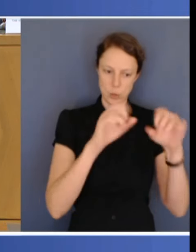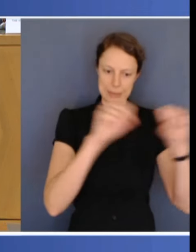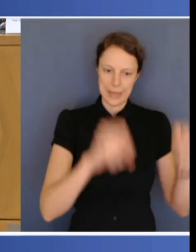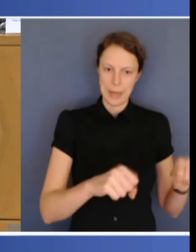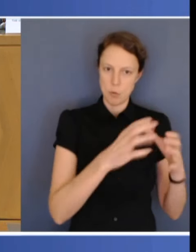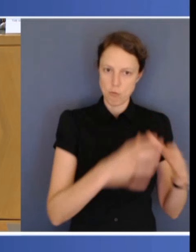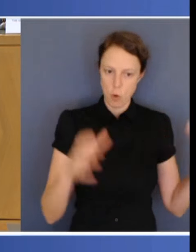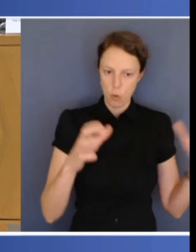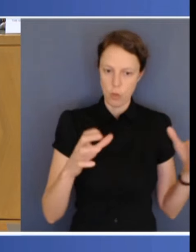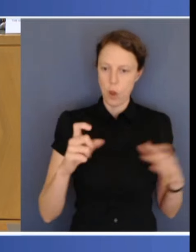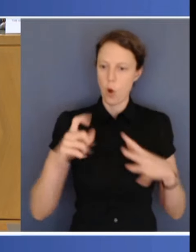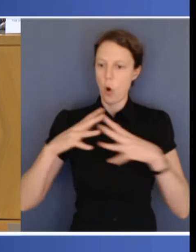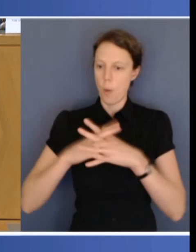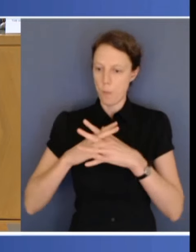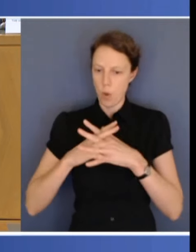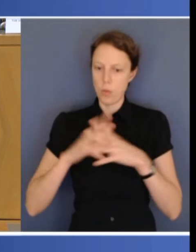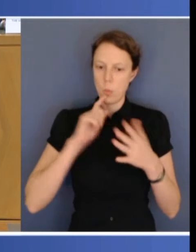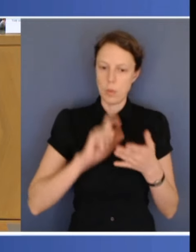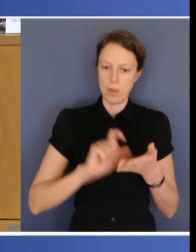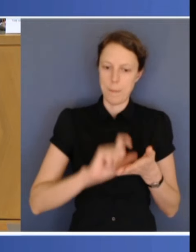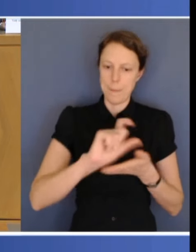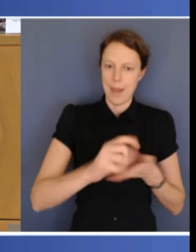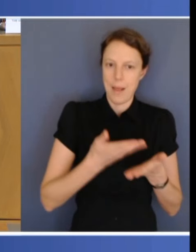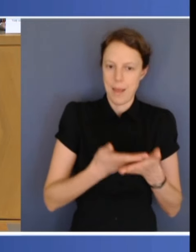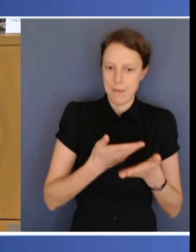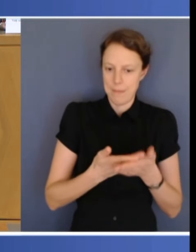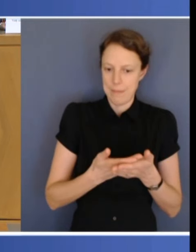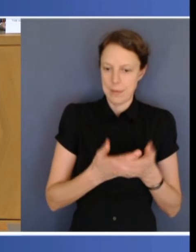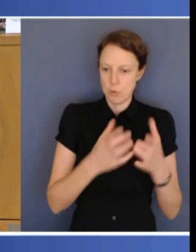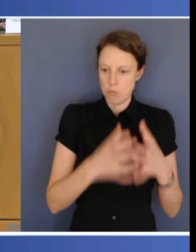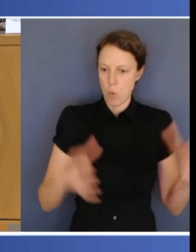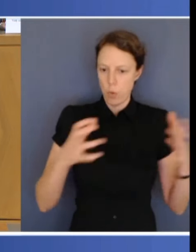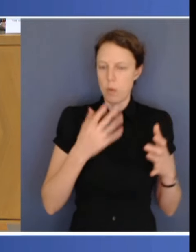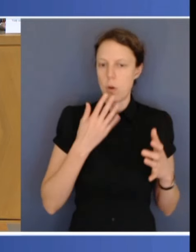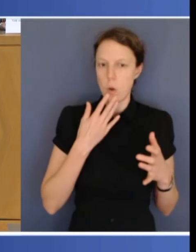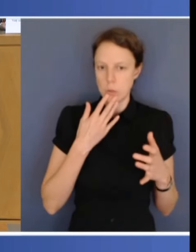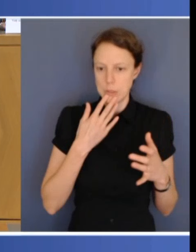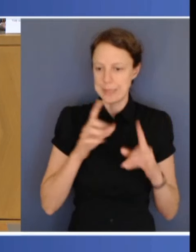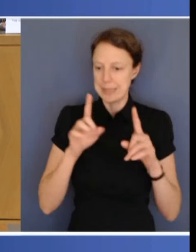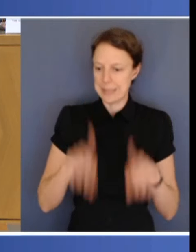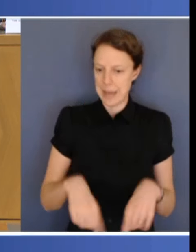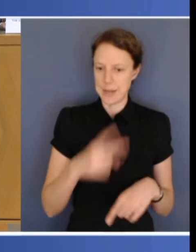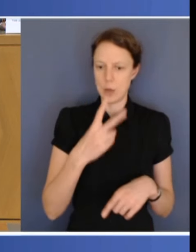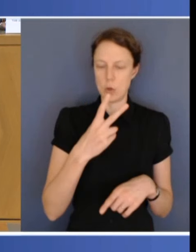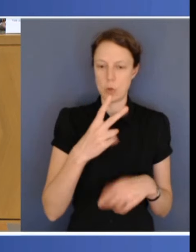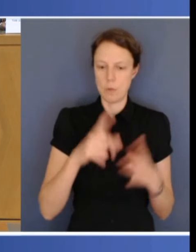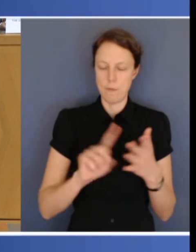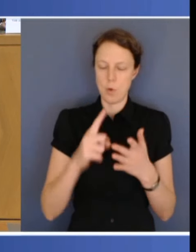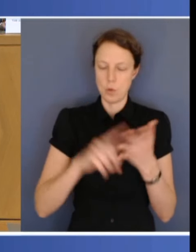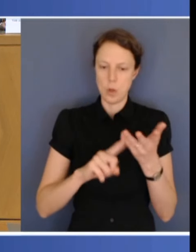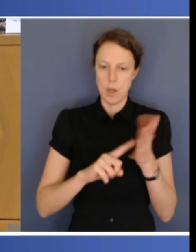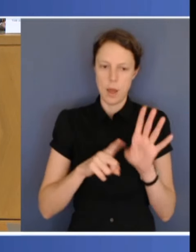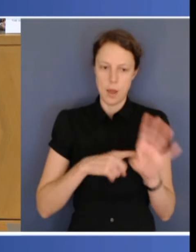costs growth, commencing from 1 July 2028. The National Cabinet agreed to jointly